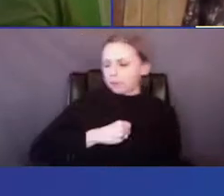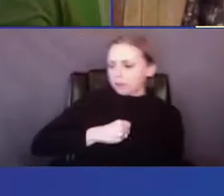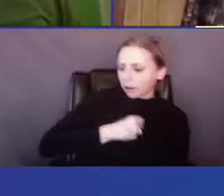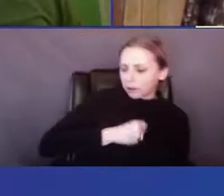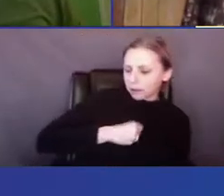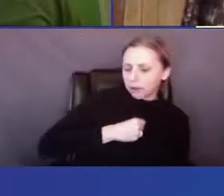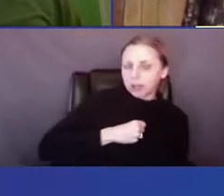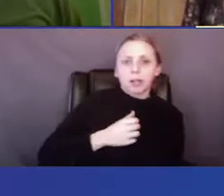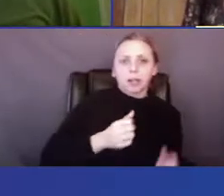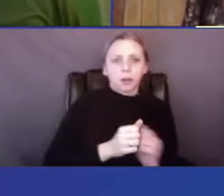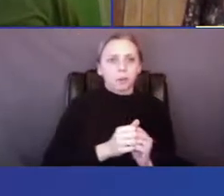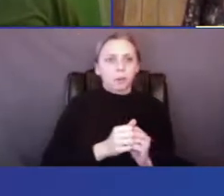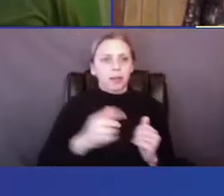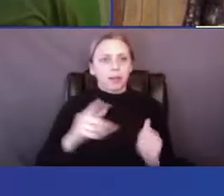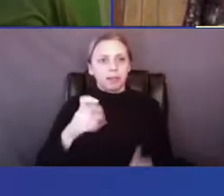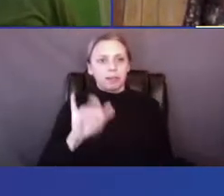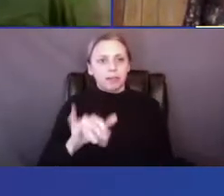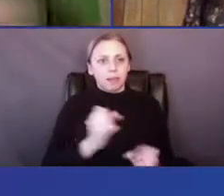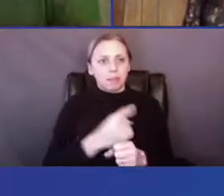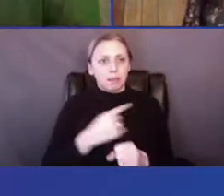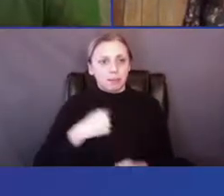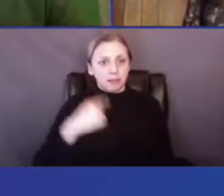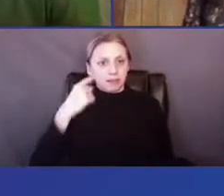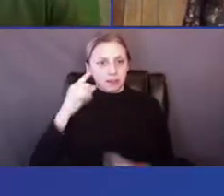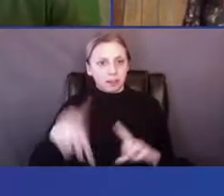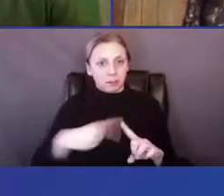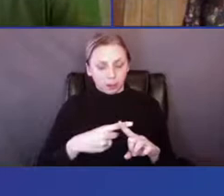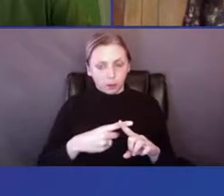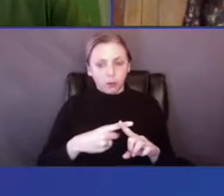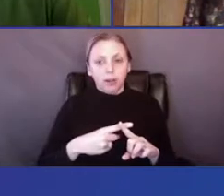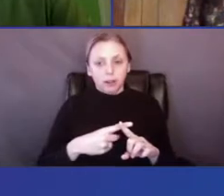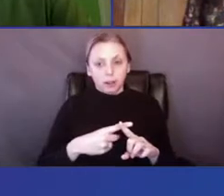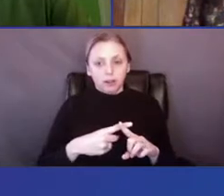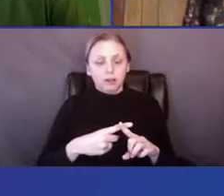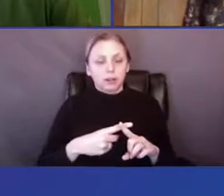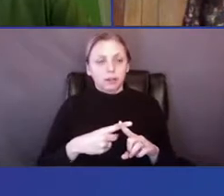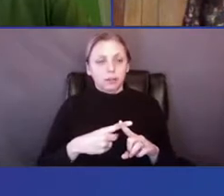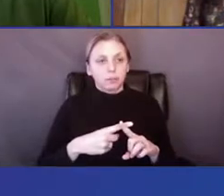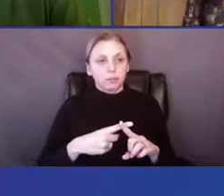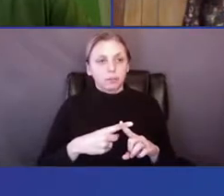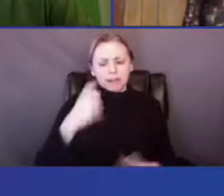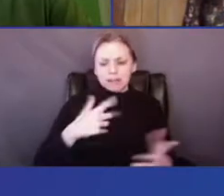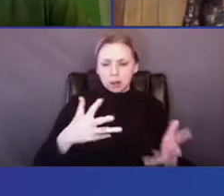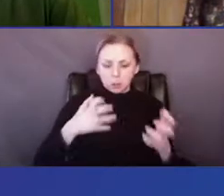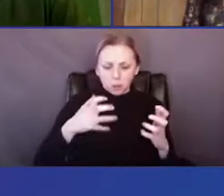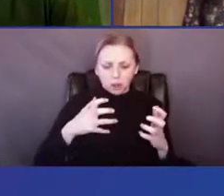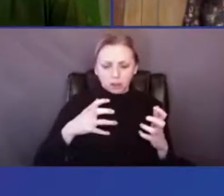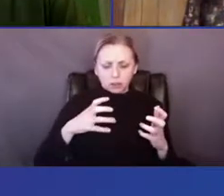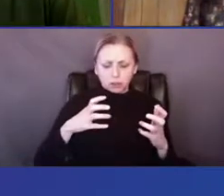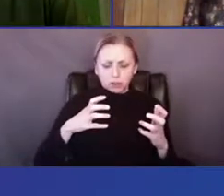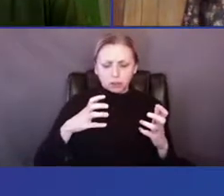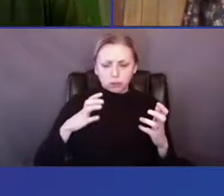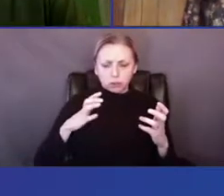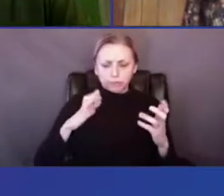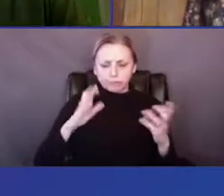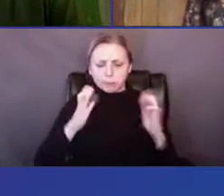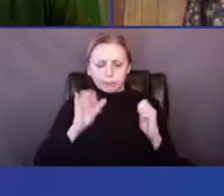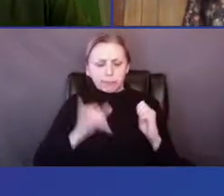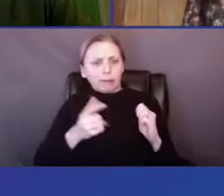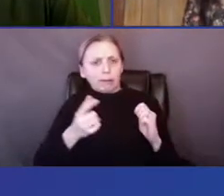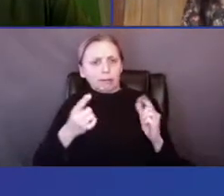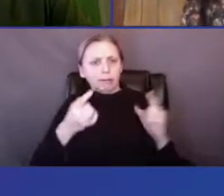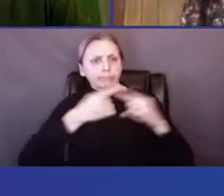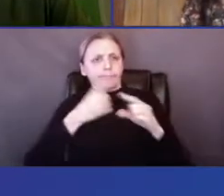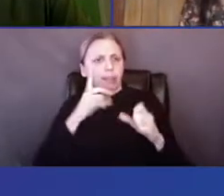Uh, what they made me think about, um, uh, because I wanted to contrast a little bit, with